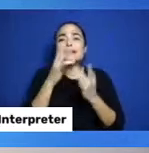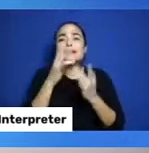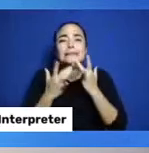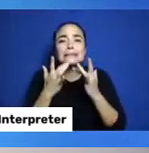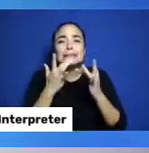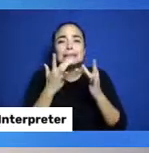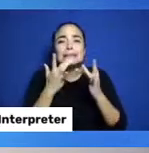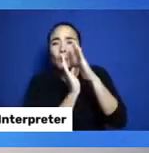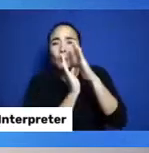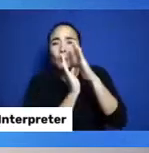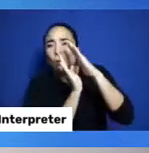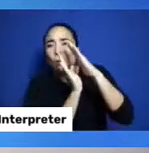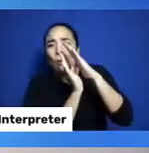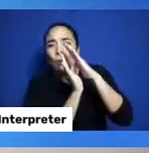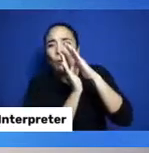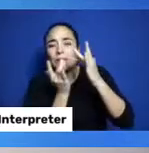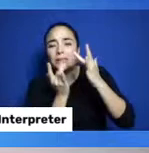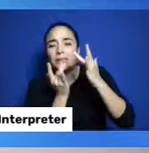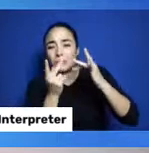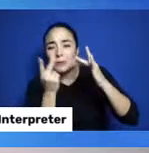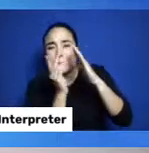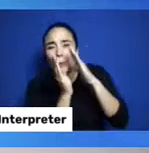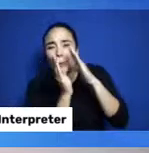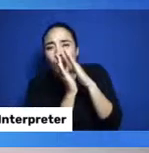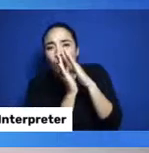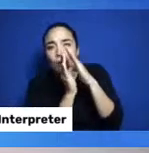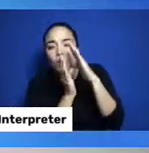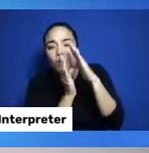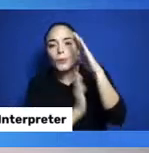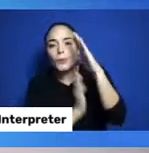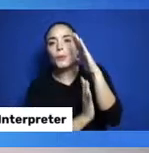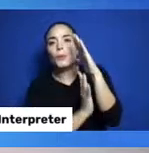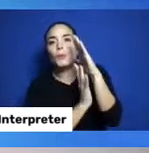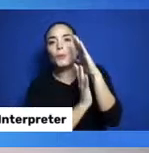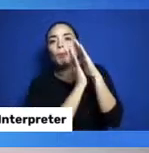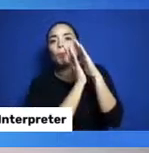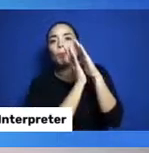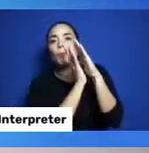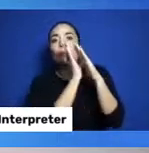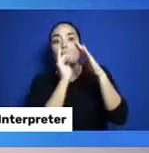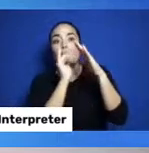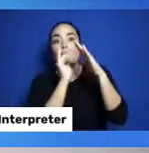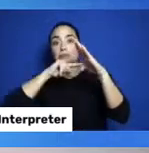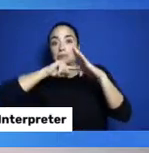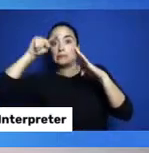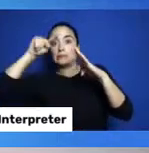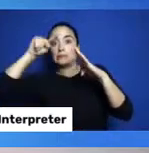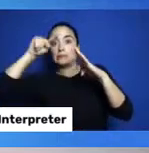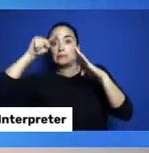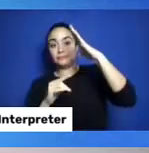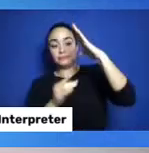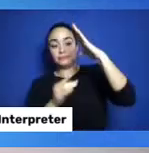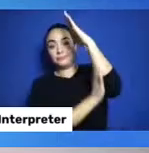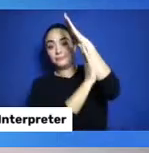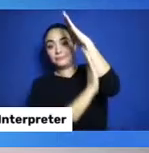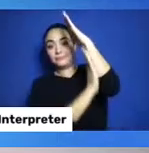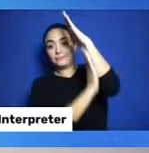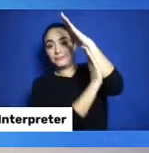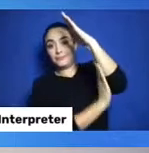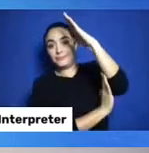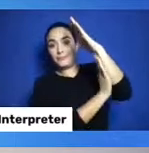has to squeeze between the big wall and the short wall. Well, our fire that's in the middle of this teepee,